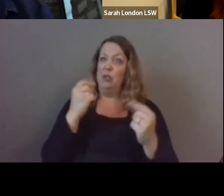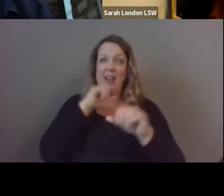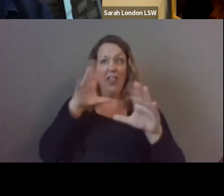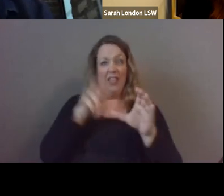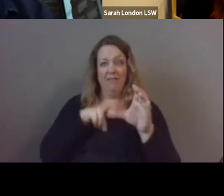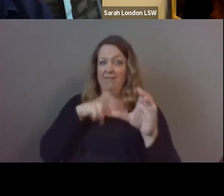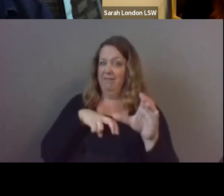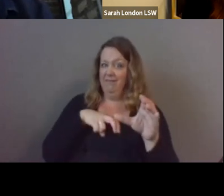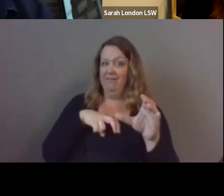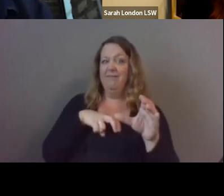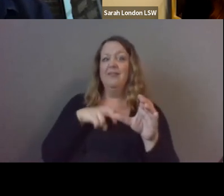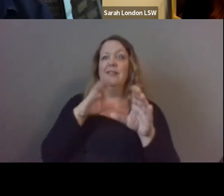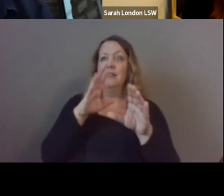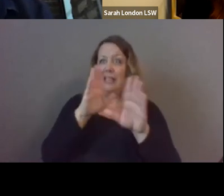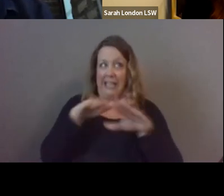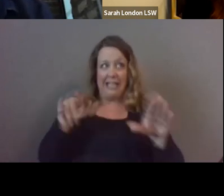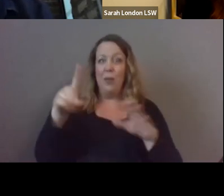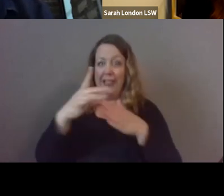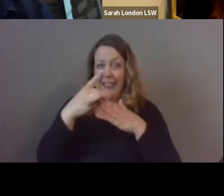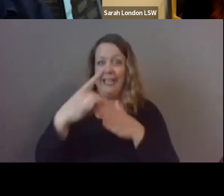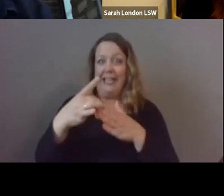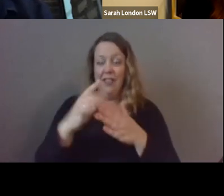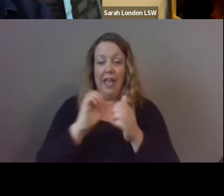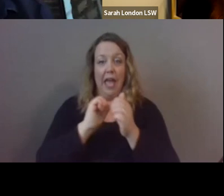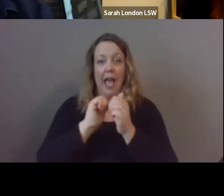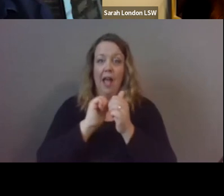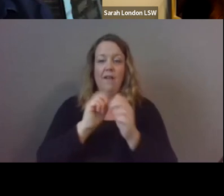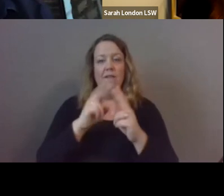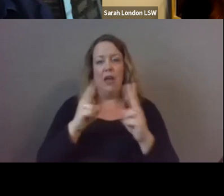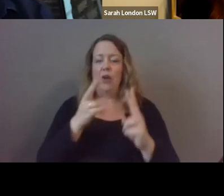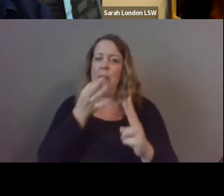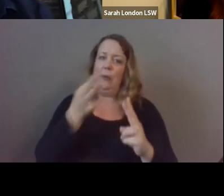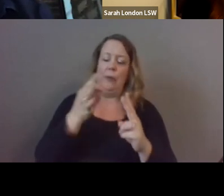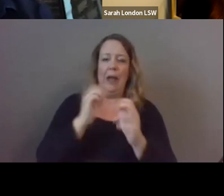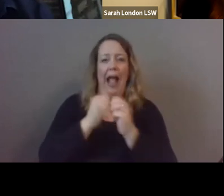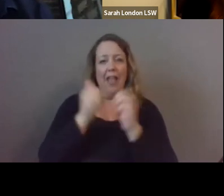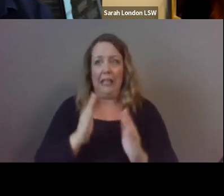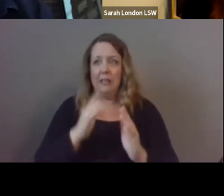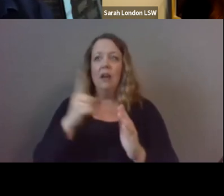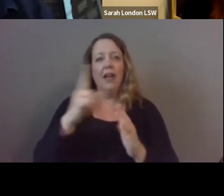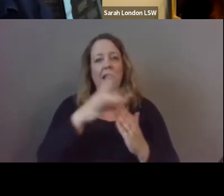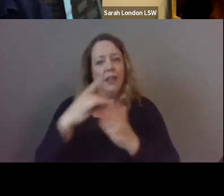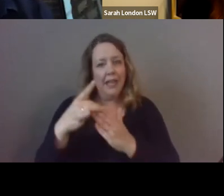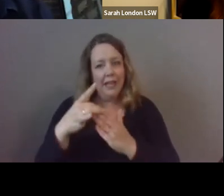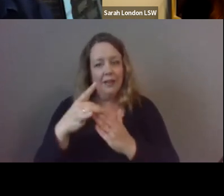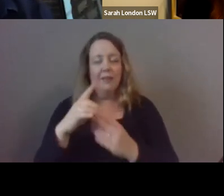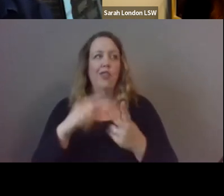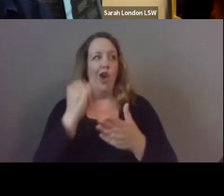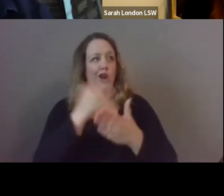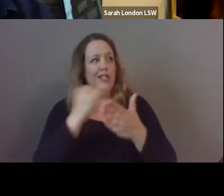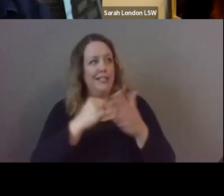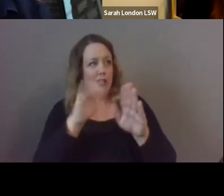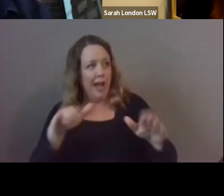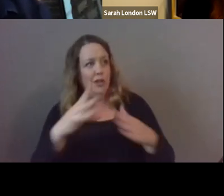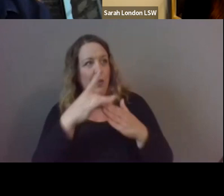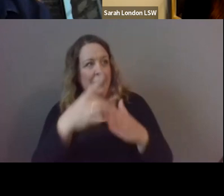kid gets to to lead at the on the basketball courts or in in those physical activities the artistic child gets to lead in the art